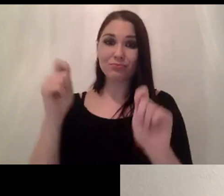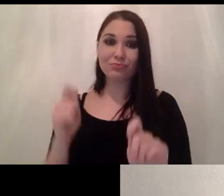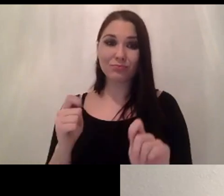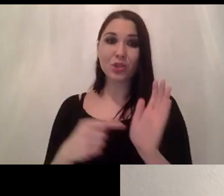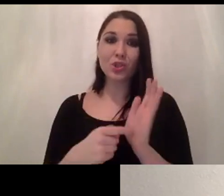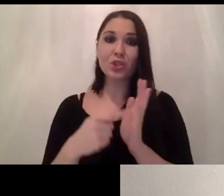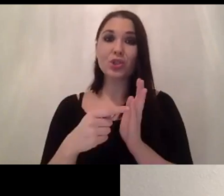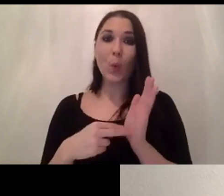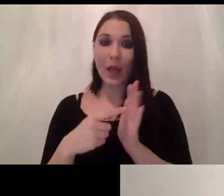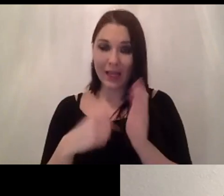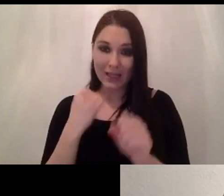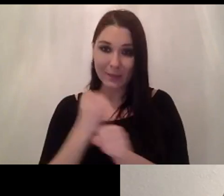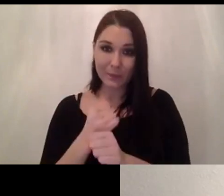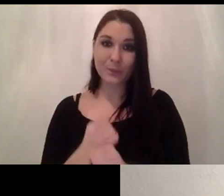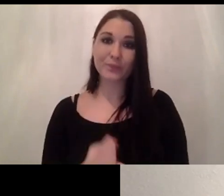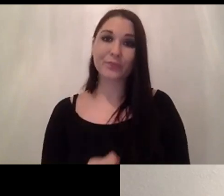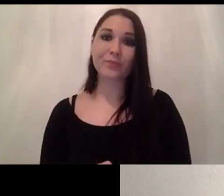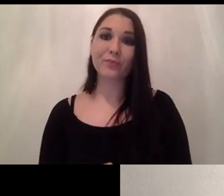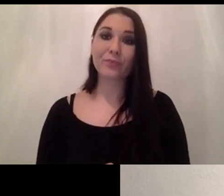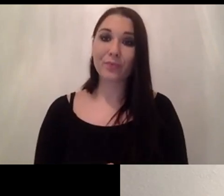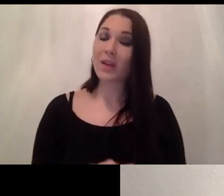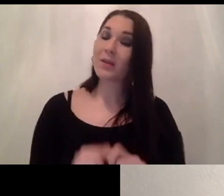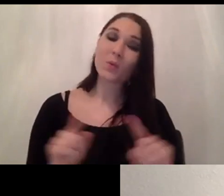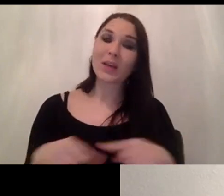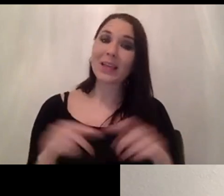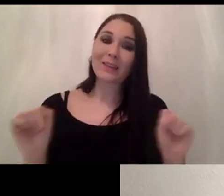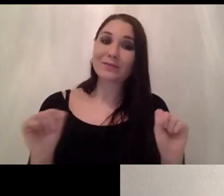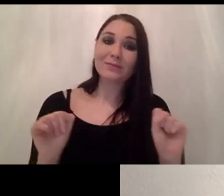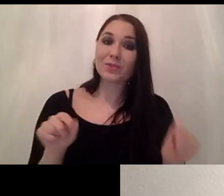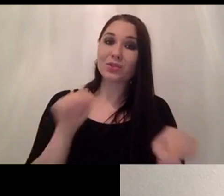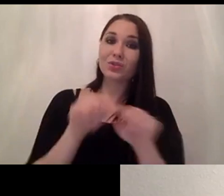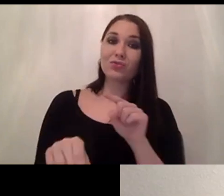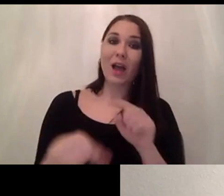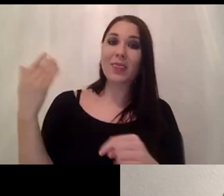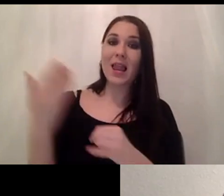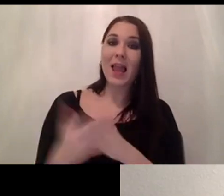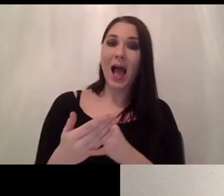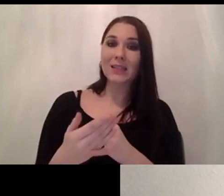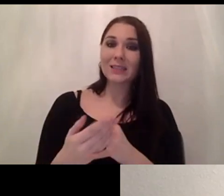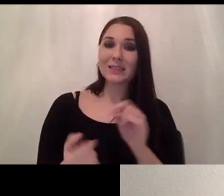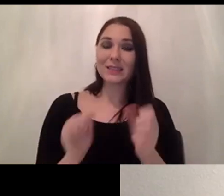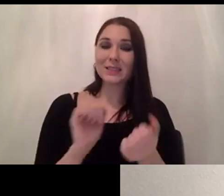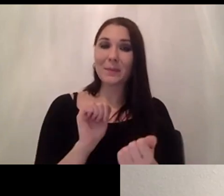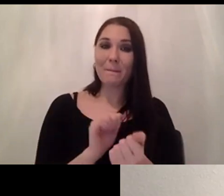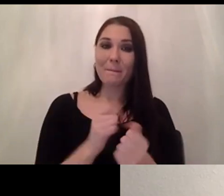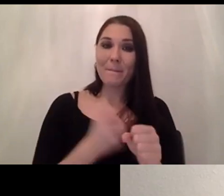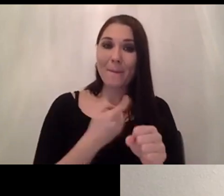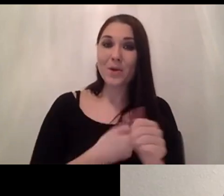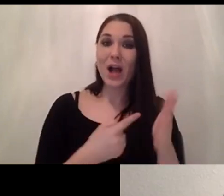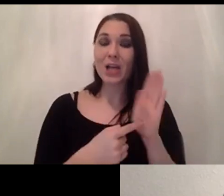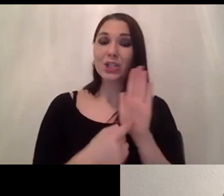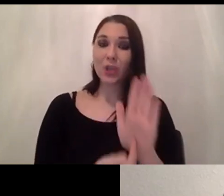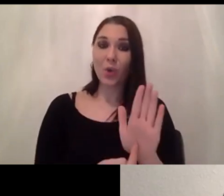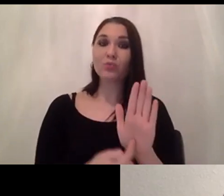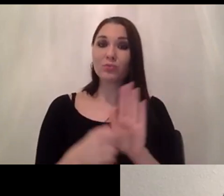yes we used it before but we haven't tried the last paper that i showed with the straight stage with the distillation